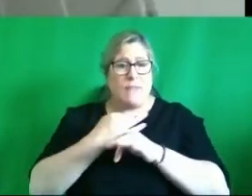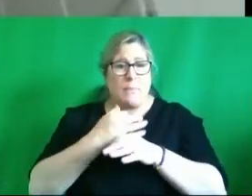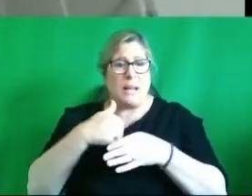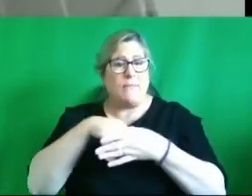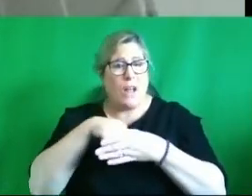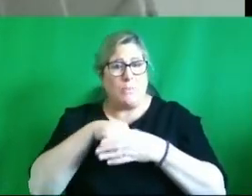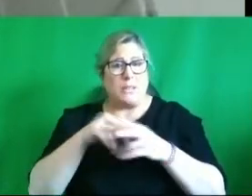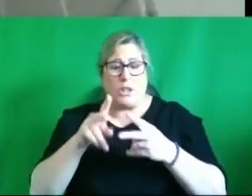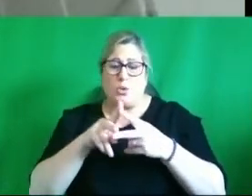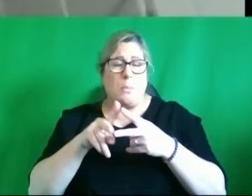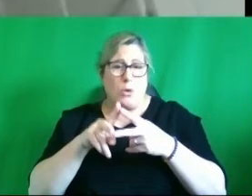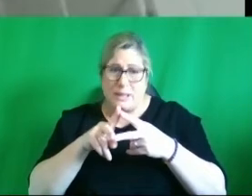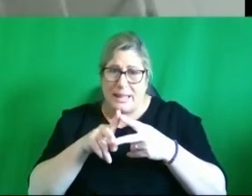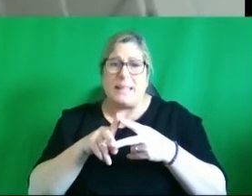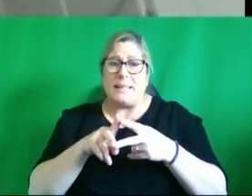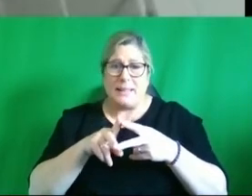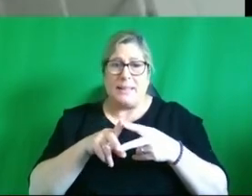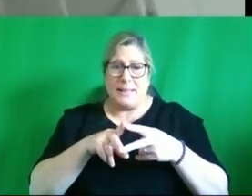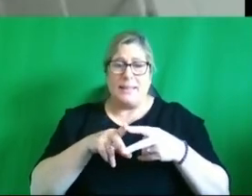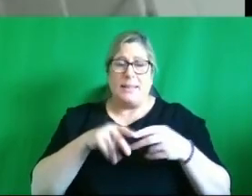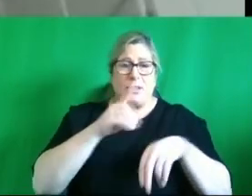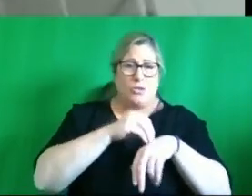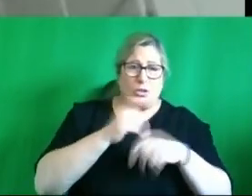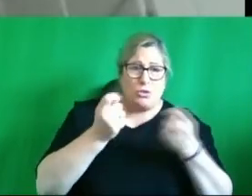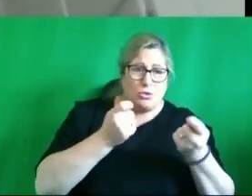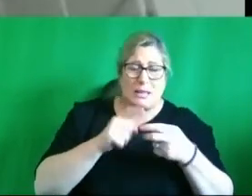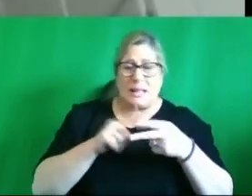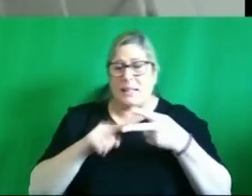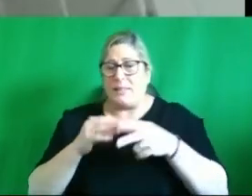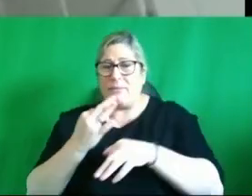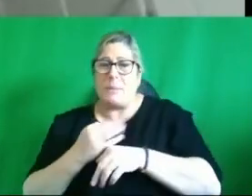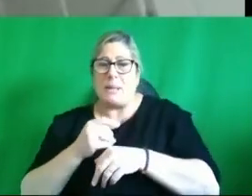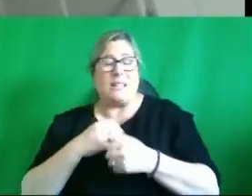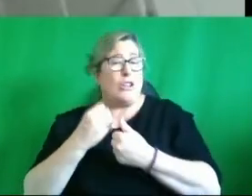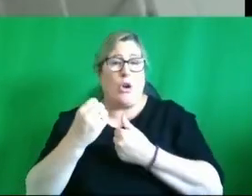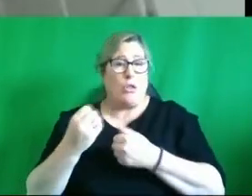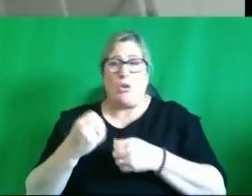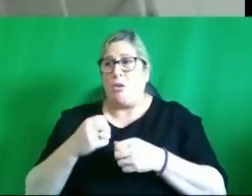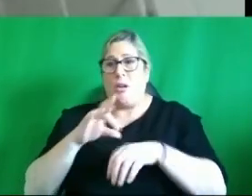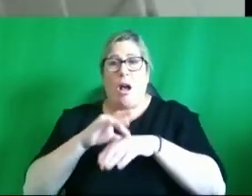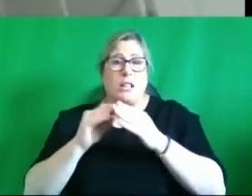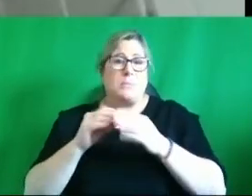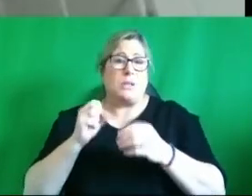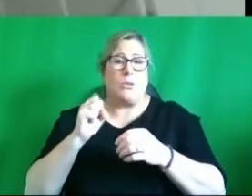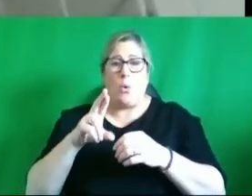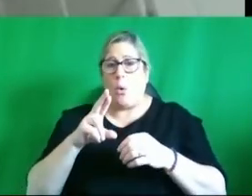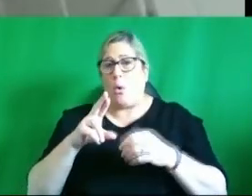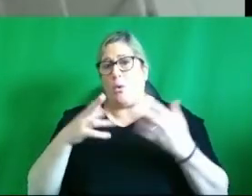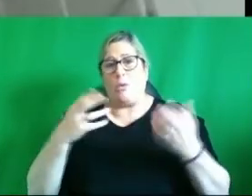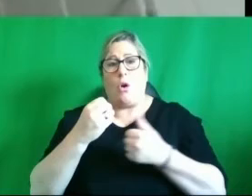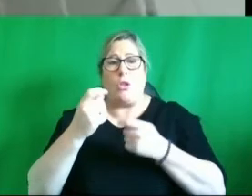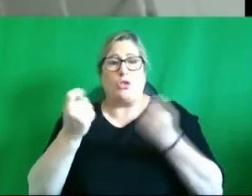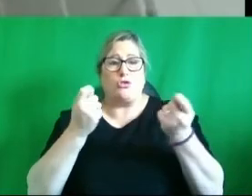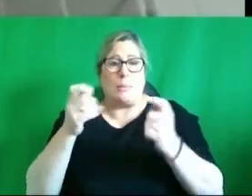important things and then obviously to bring in whatever um other areas statutory areas or hospital areas or treatment areas but they've got